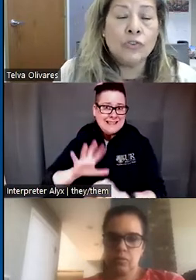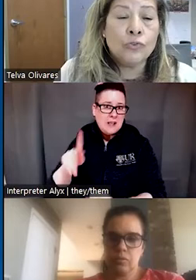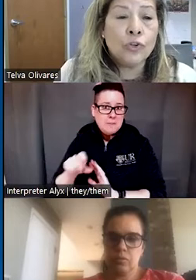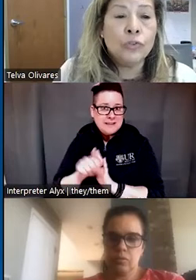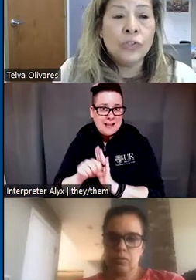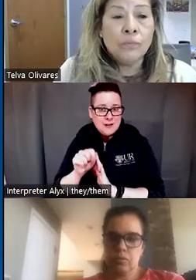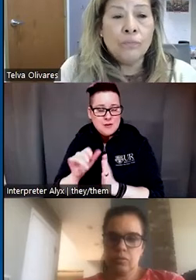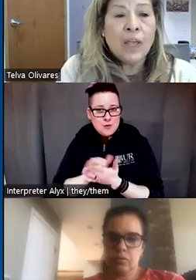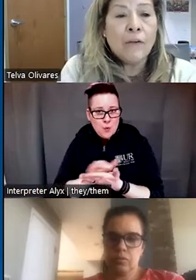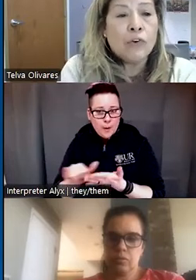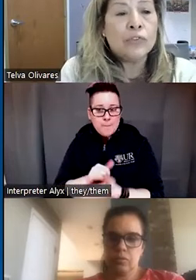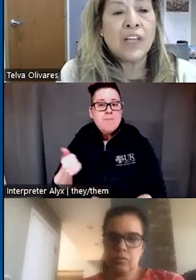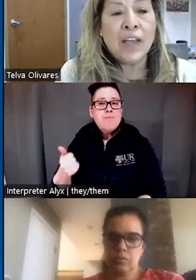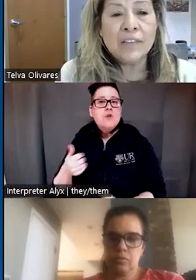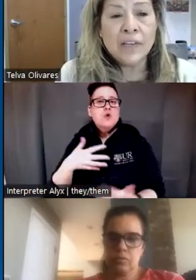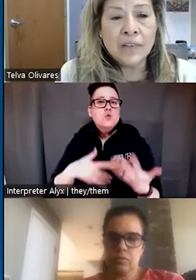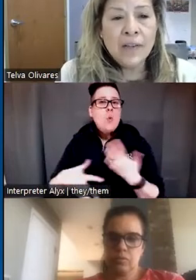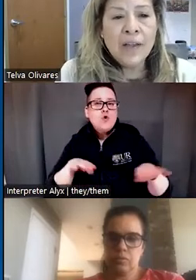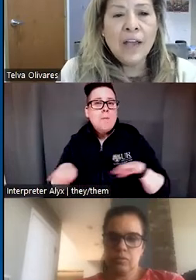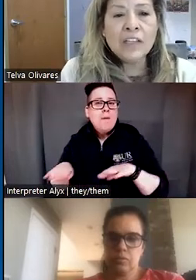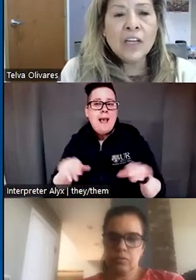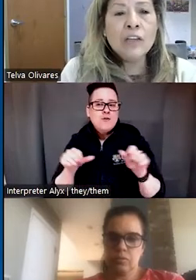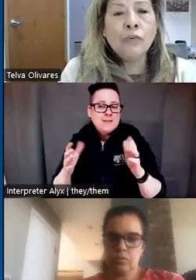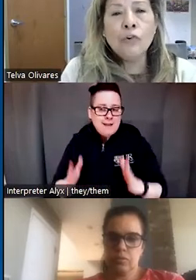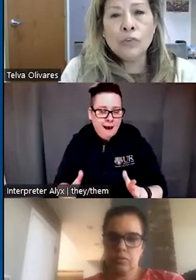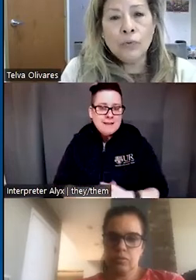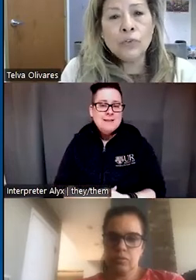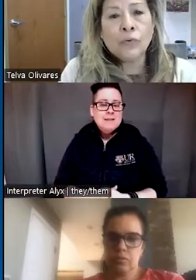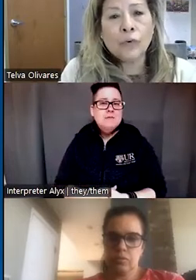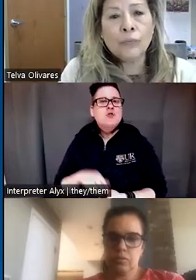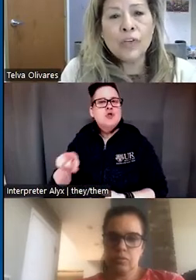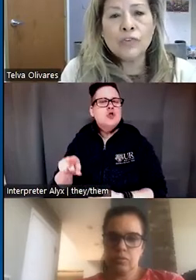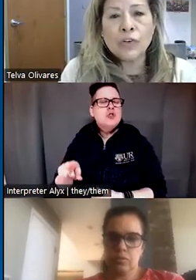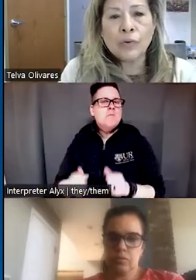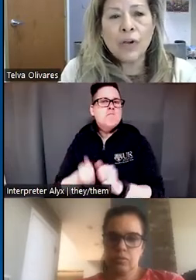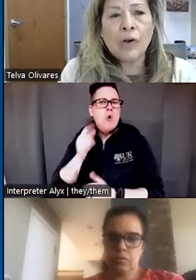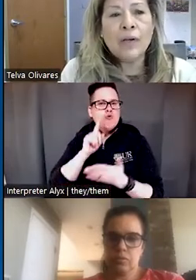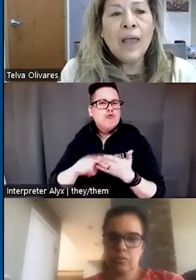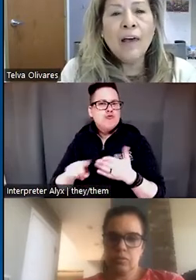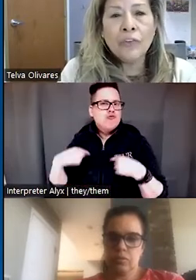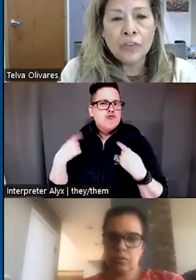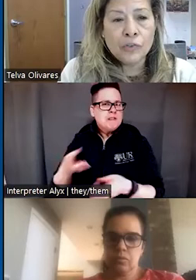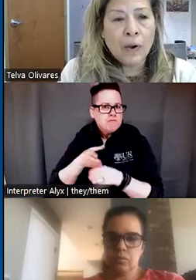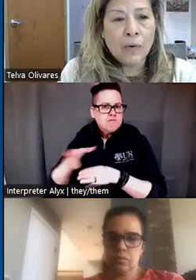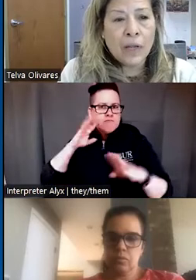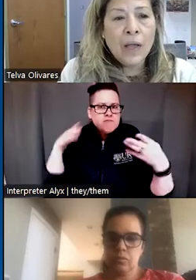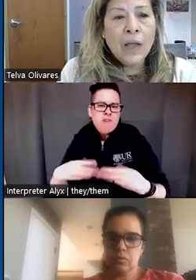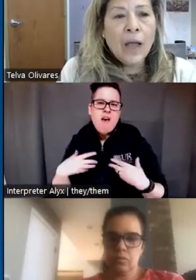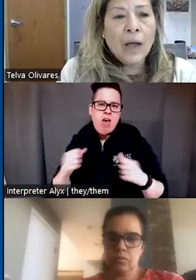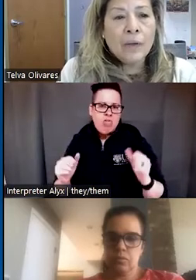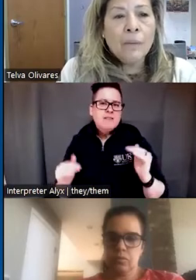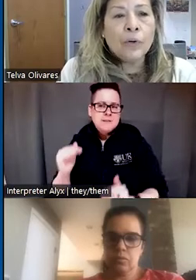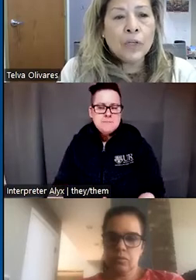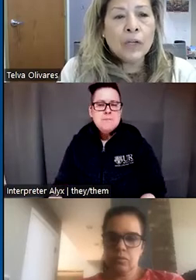She's a social behavioral scientist, and she has focused most of her research career on health disparity,